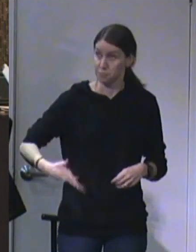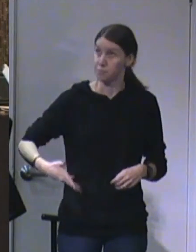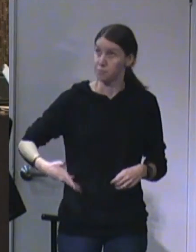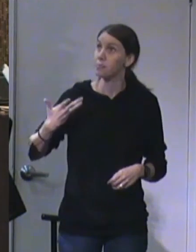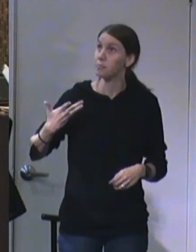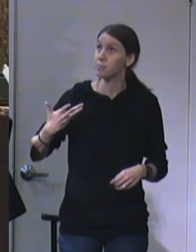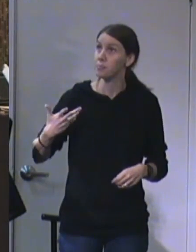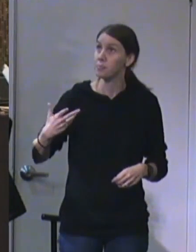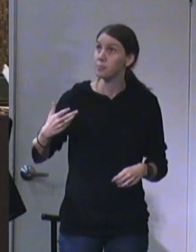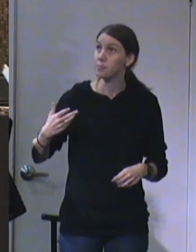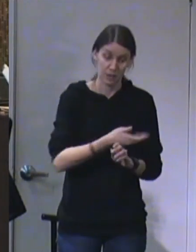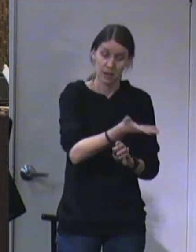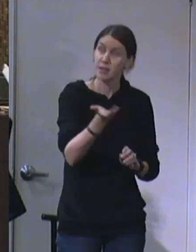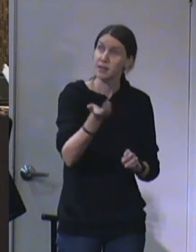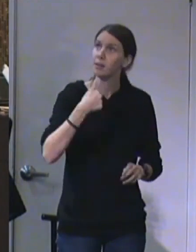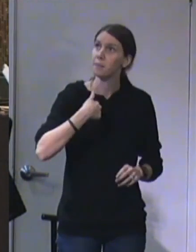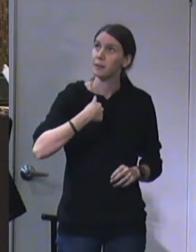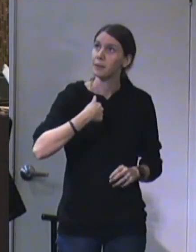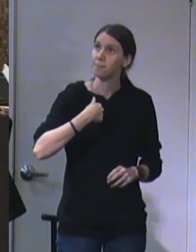here am I, send me.